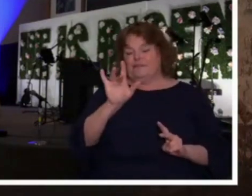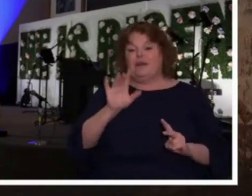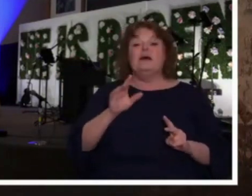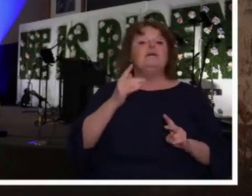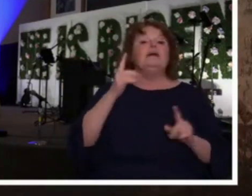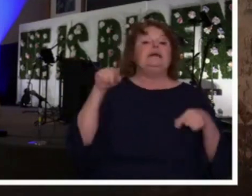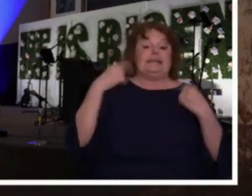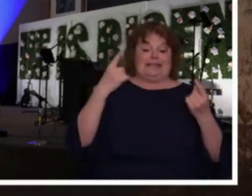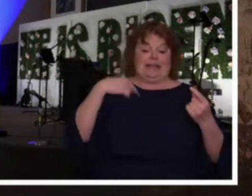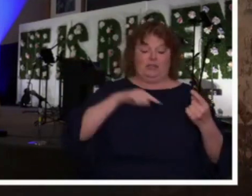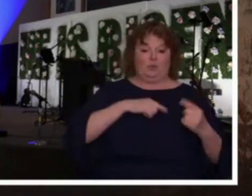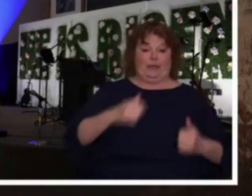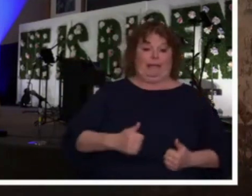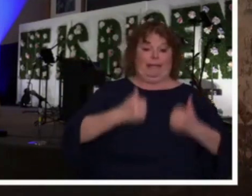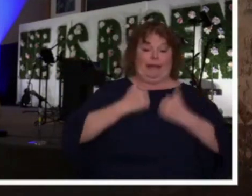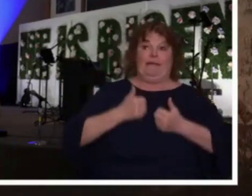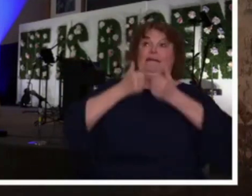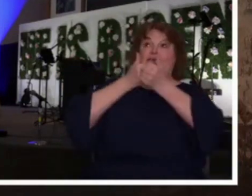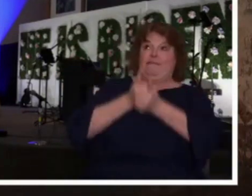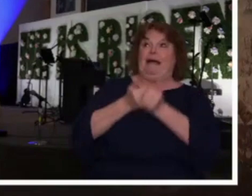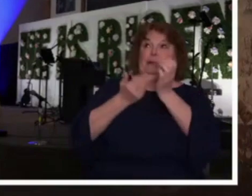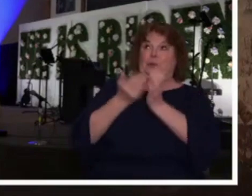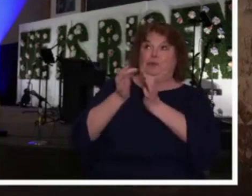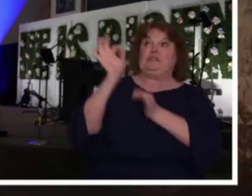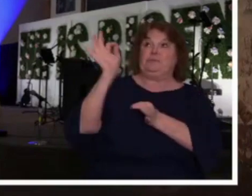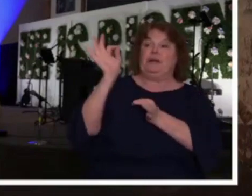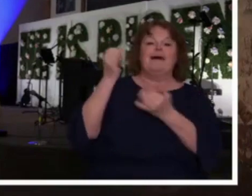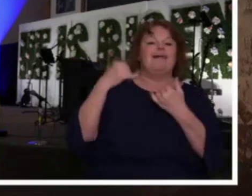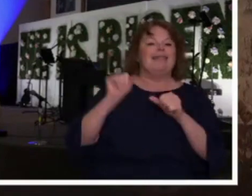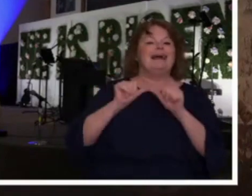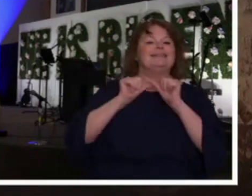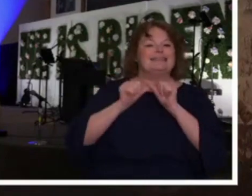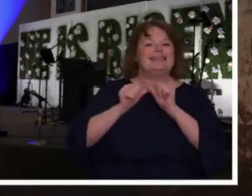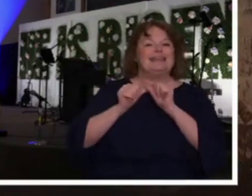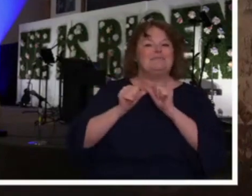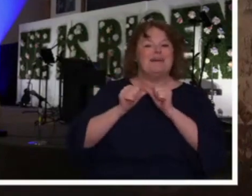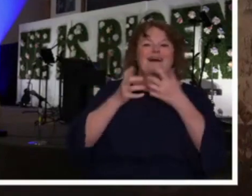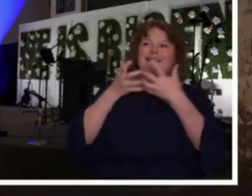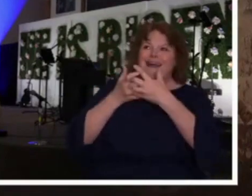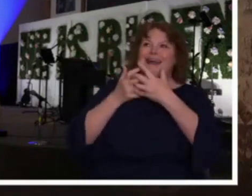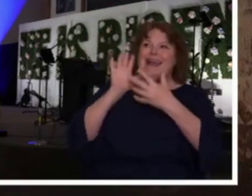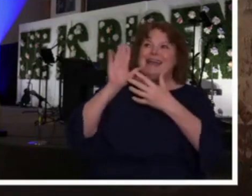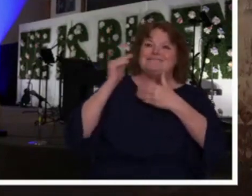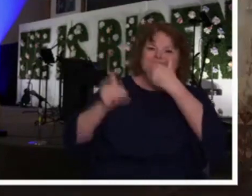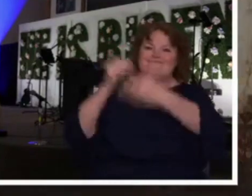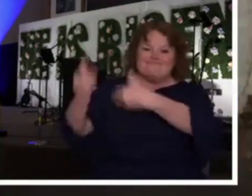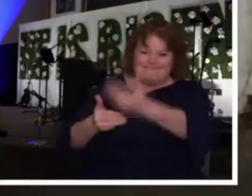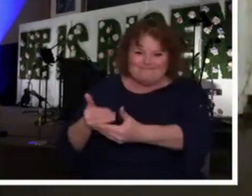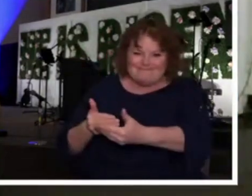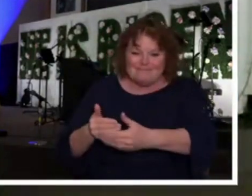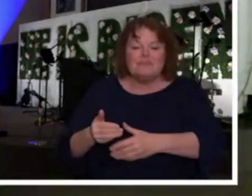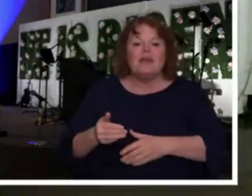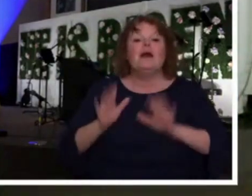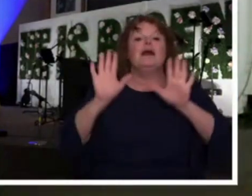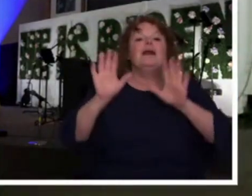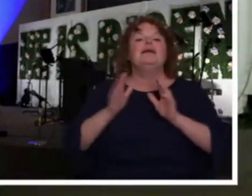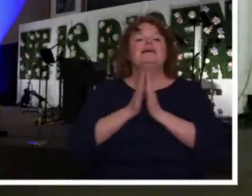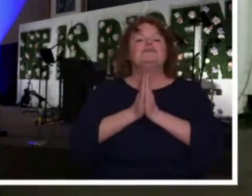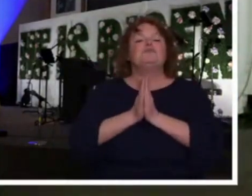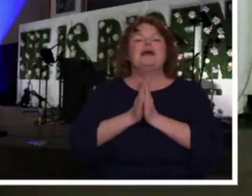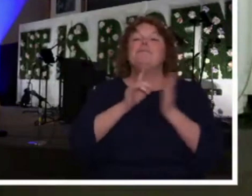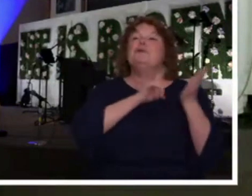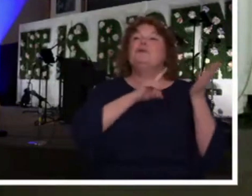Since we live by the Spirit, let us keep step with the Spirit. So, Father, as we approach Your Word this morning, we